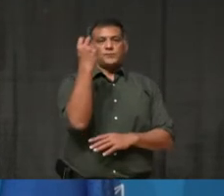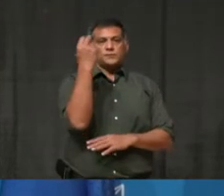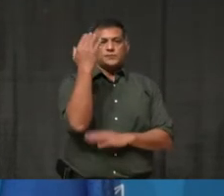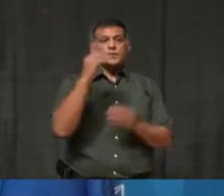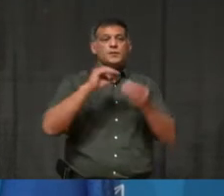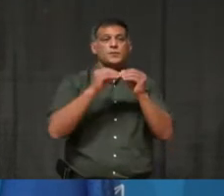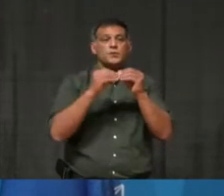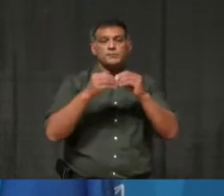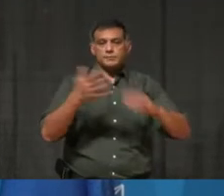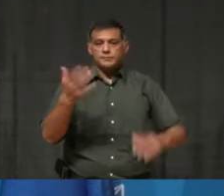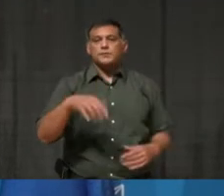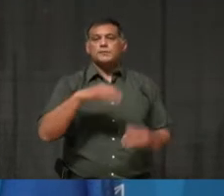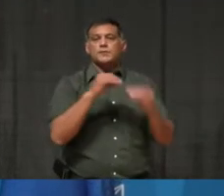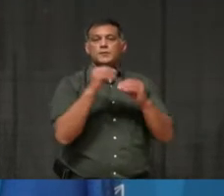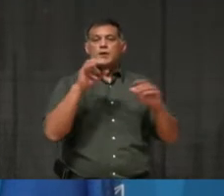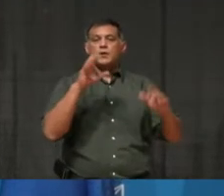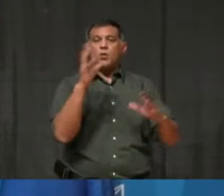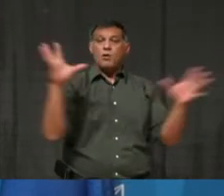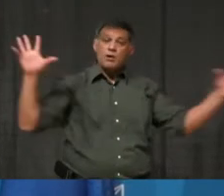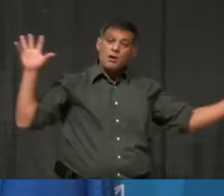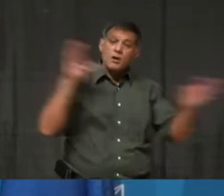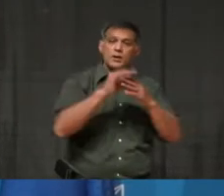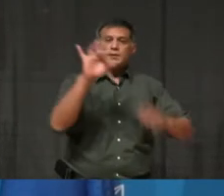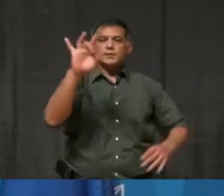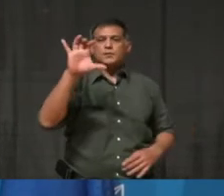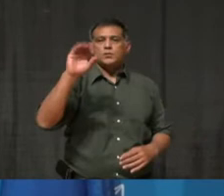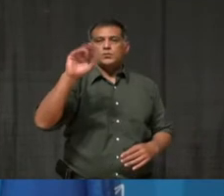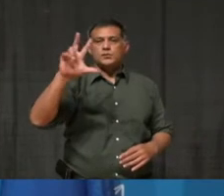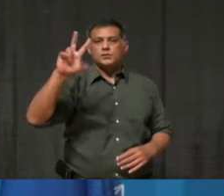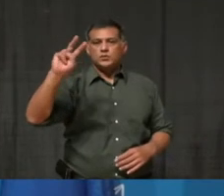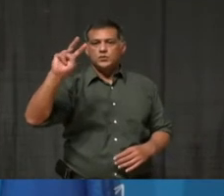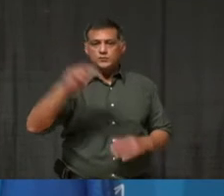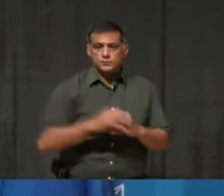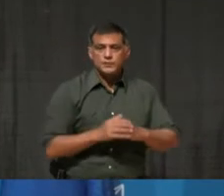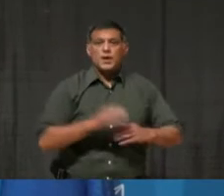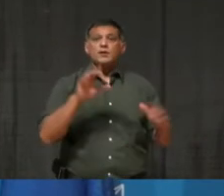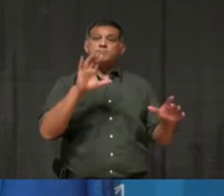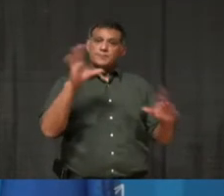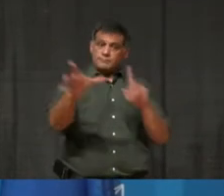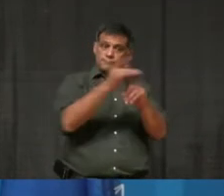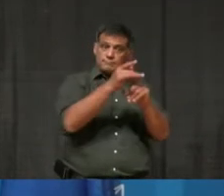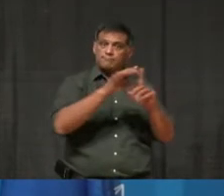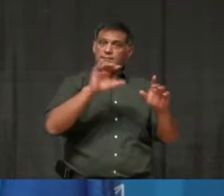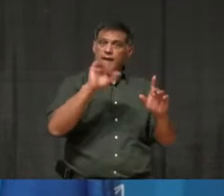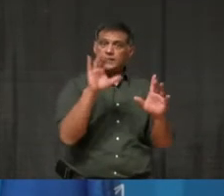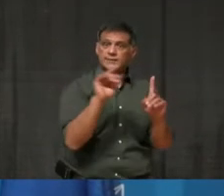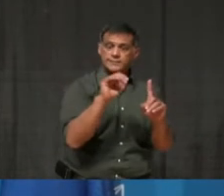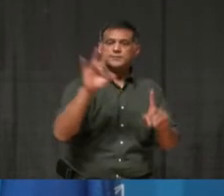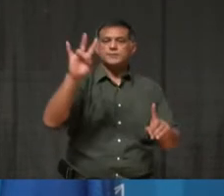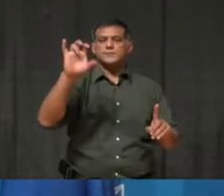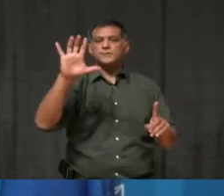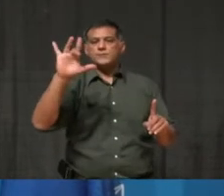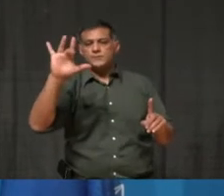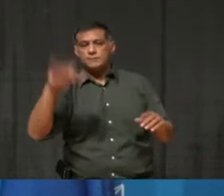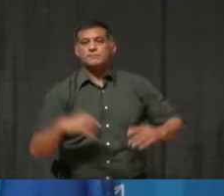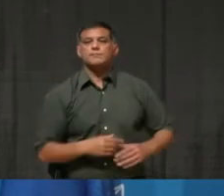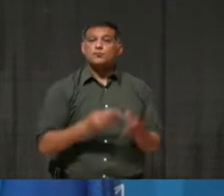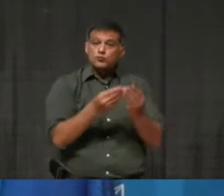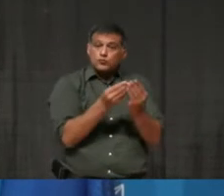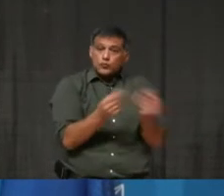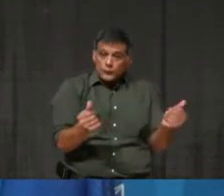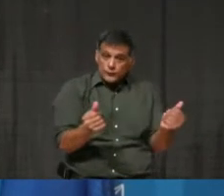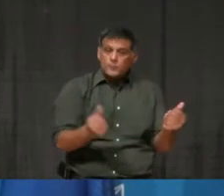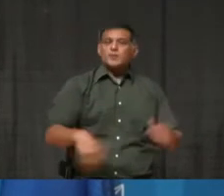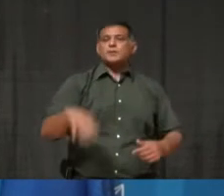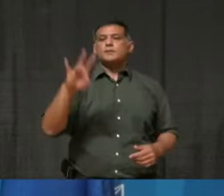8,032 cases of COVID-19 in Mississauga. And of the 725 are active, 7,034 have